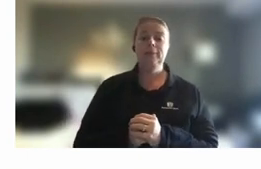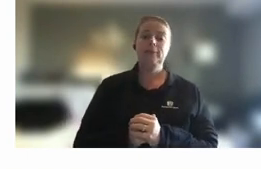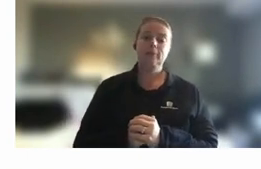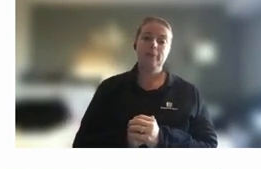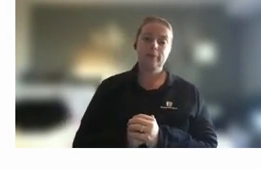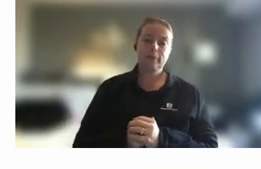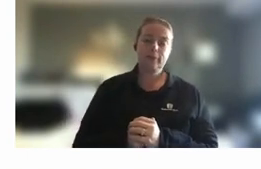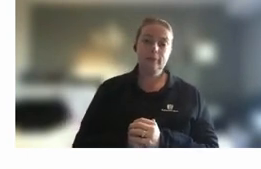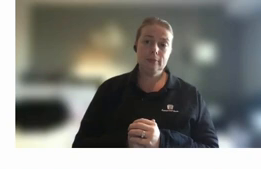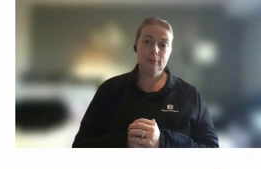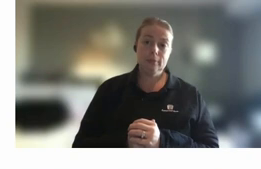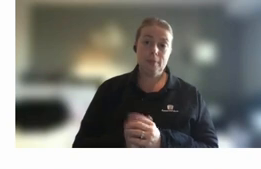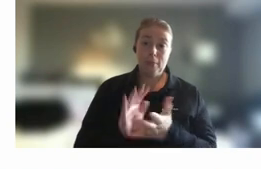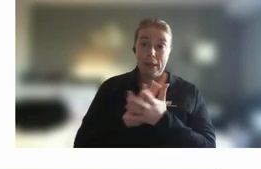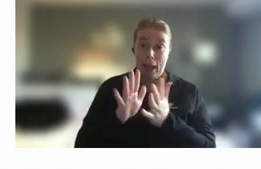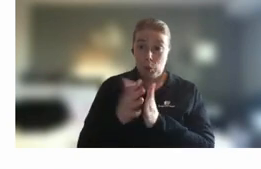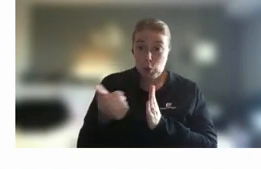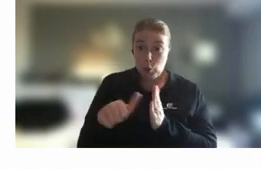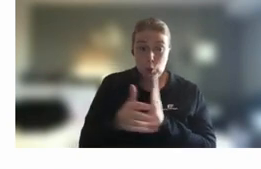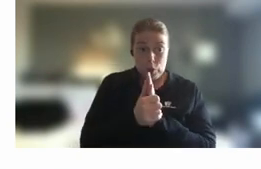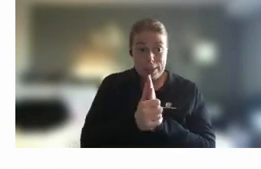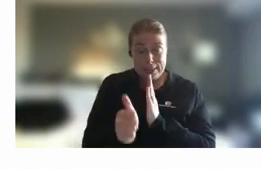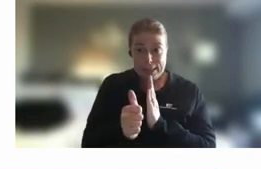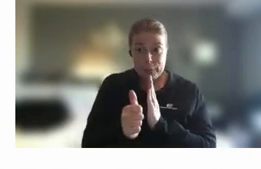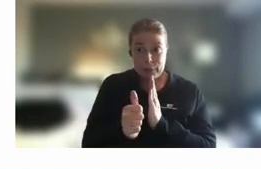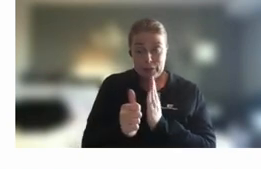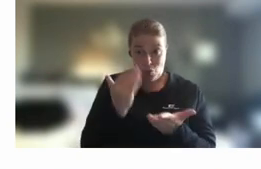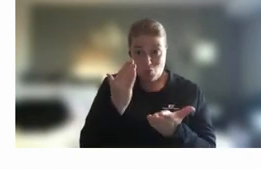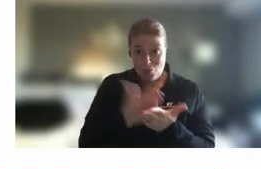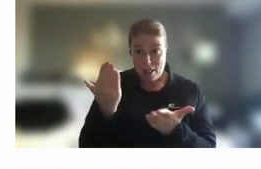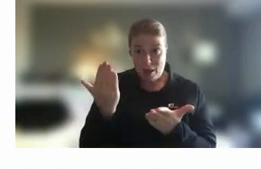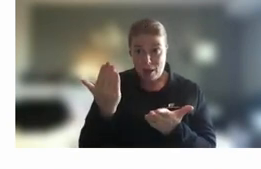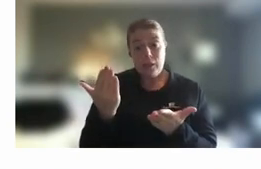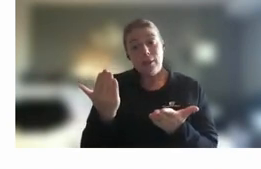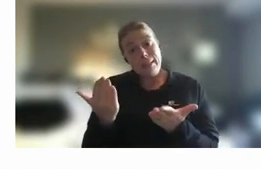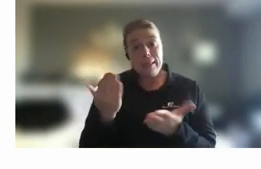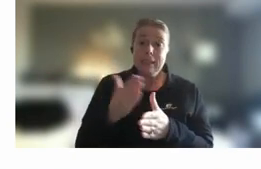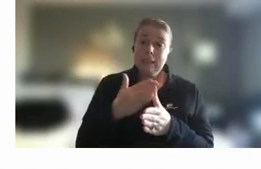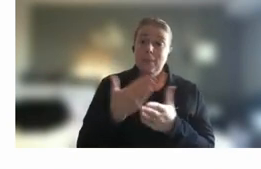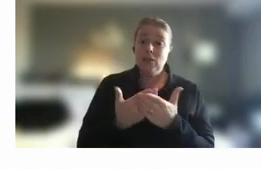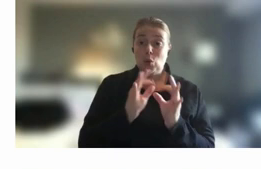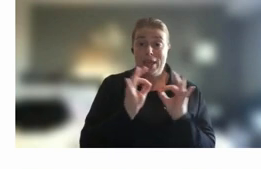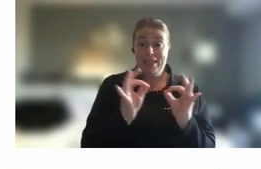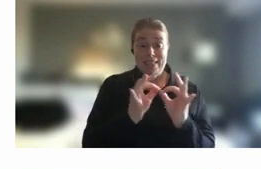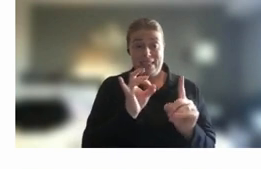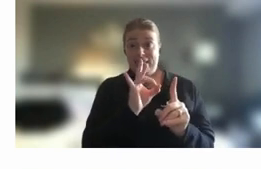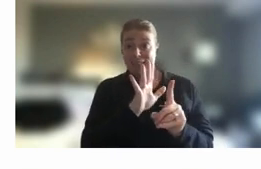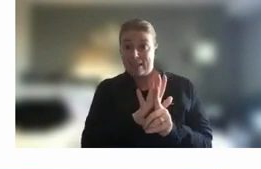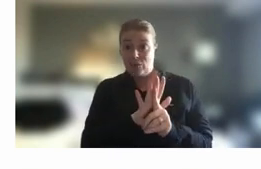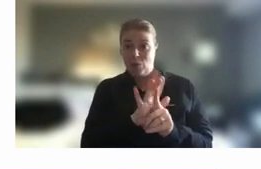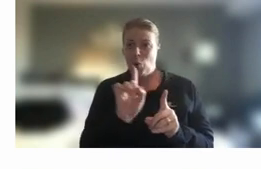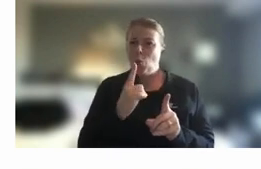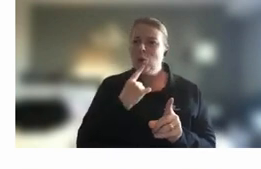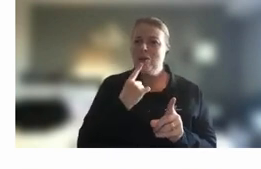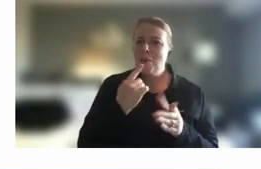like um on the ground really does depend on the agency and it depends on the type of work and it